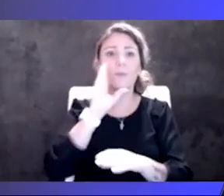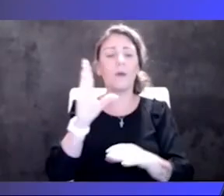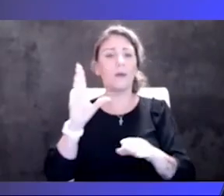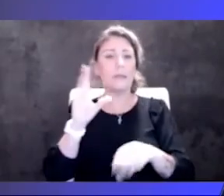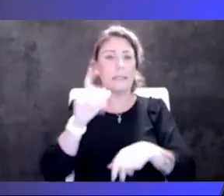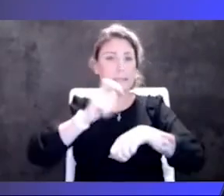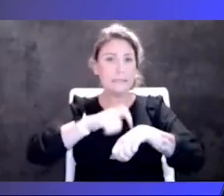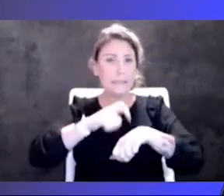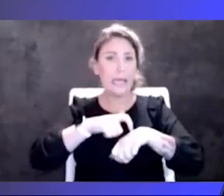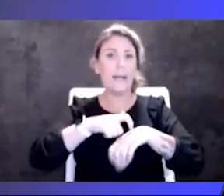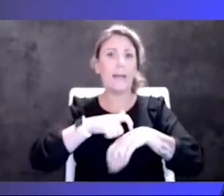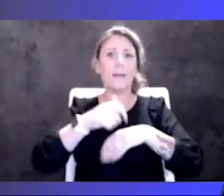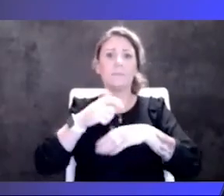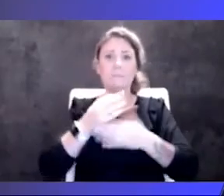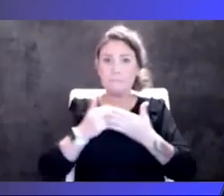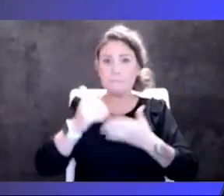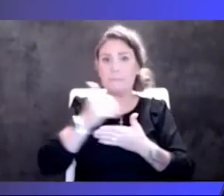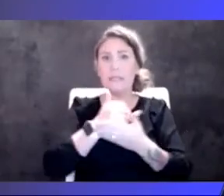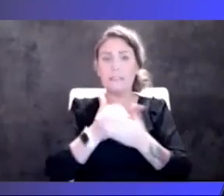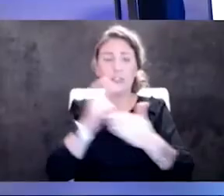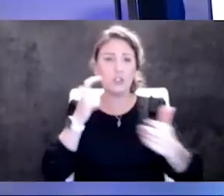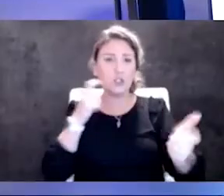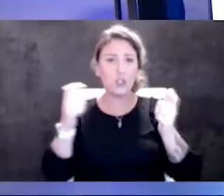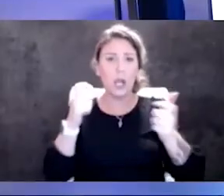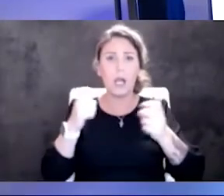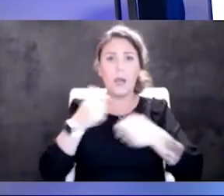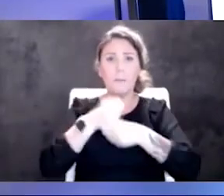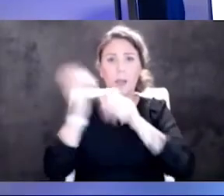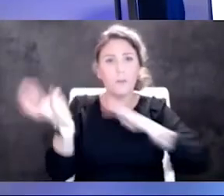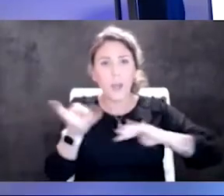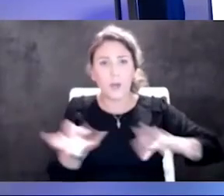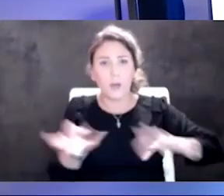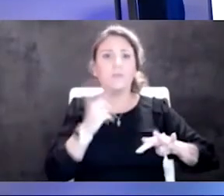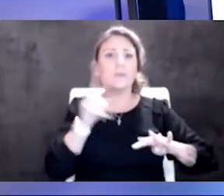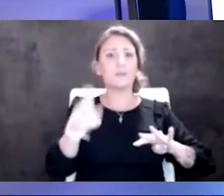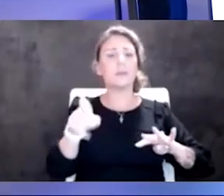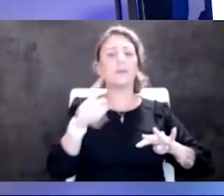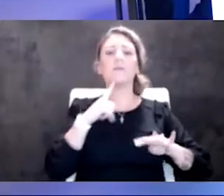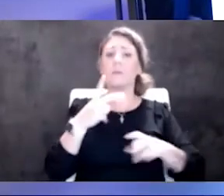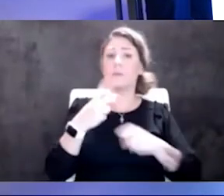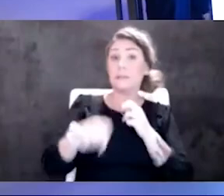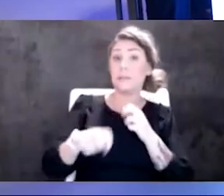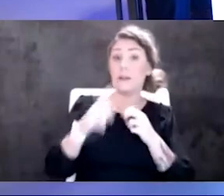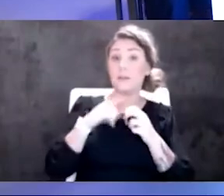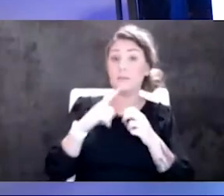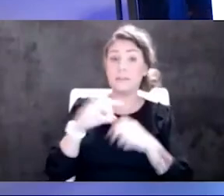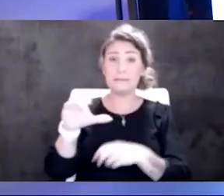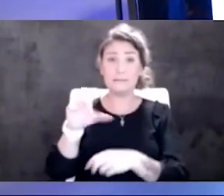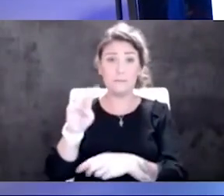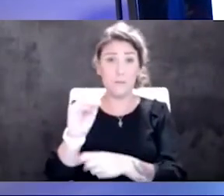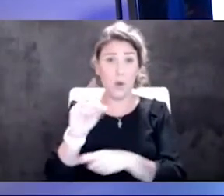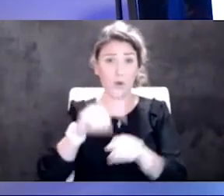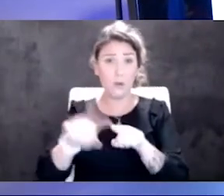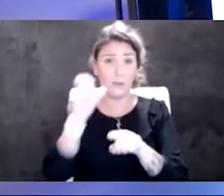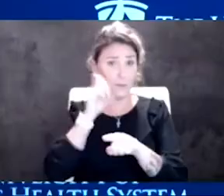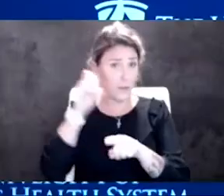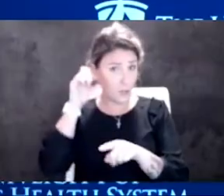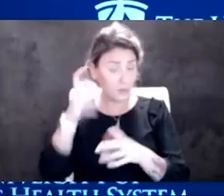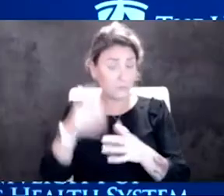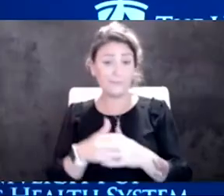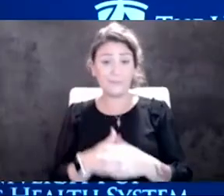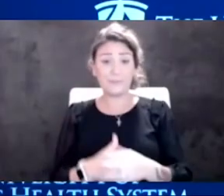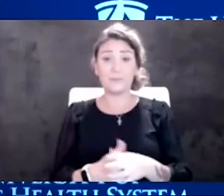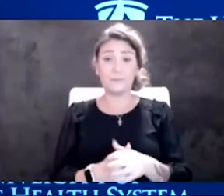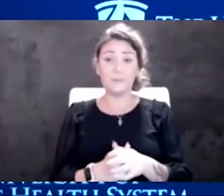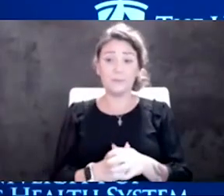up large scale manufacturing. Yeah, this is going to be tough. And you said we're on our chief medical officer call yesterday and, and we're talking